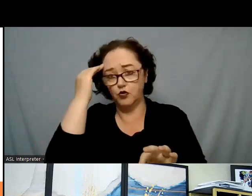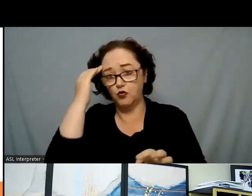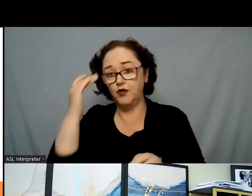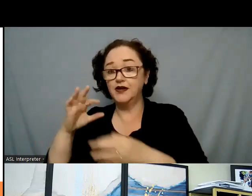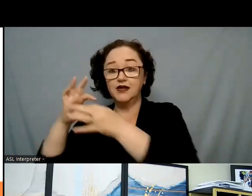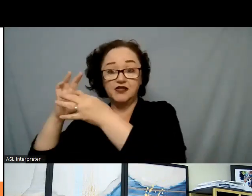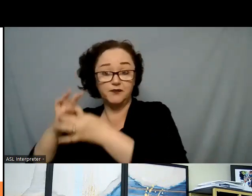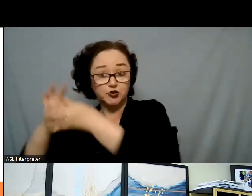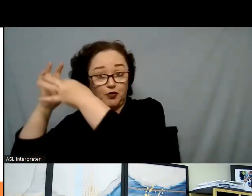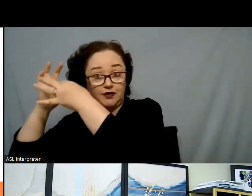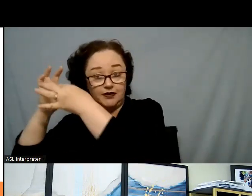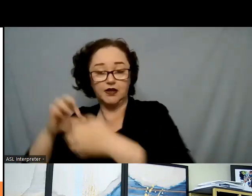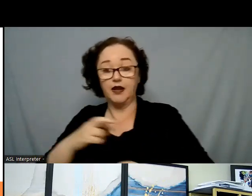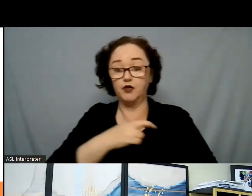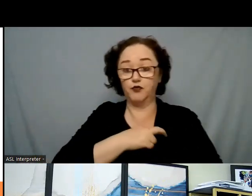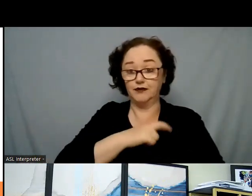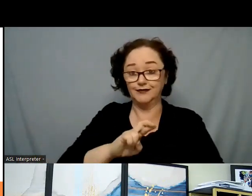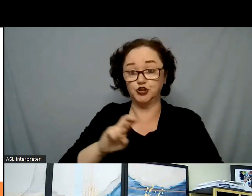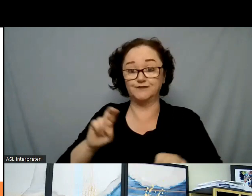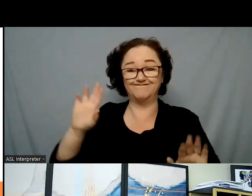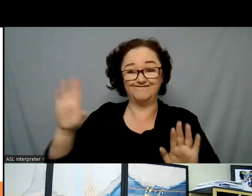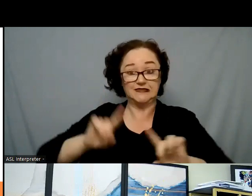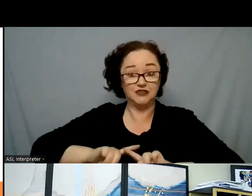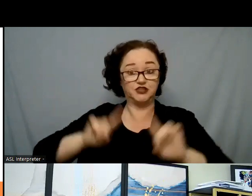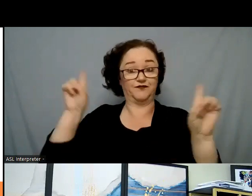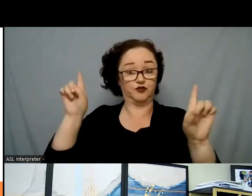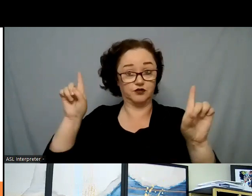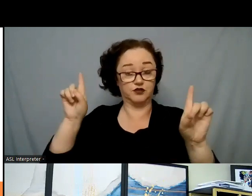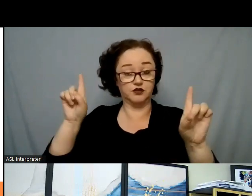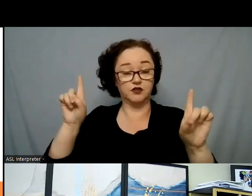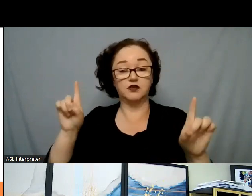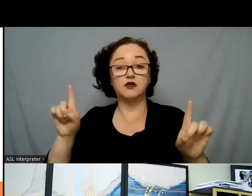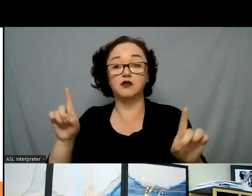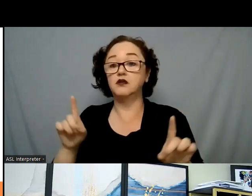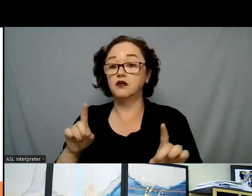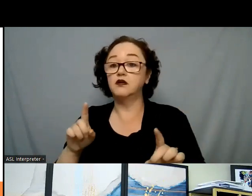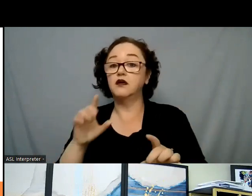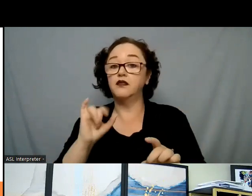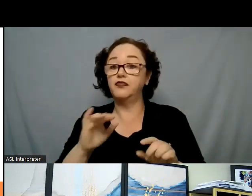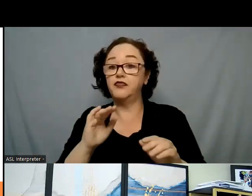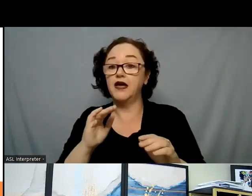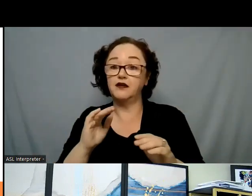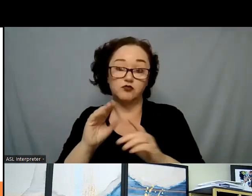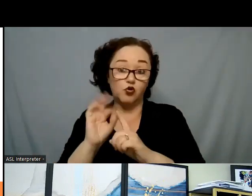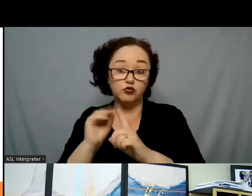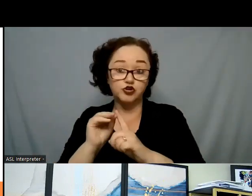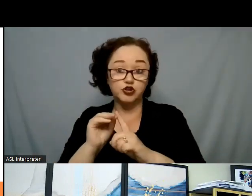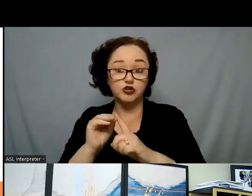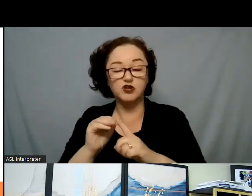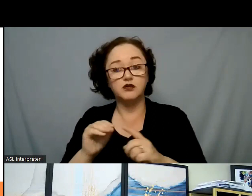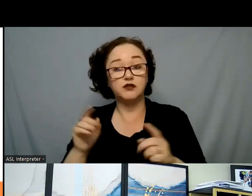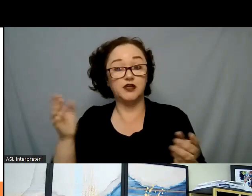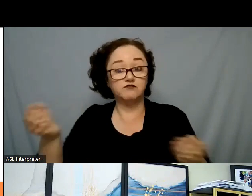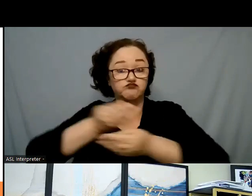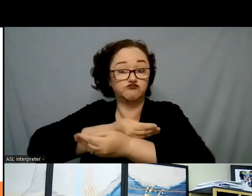and also to know, are they being used interchangeably within that particular culture? Now, we say, again,